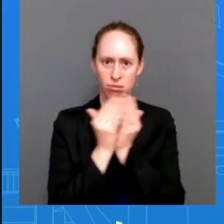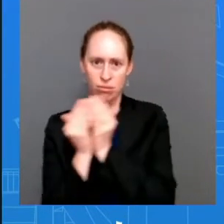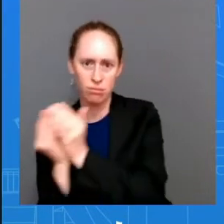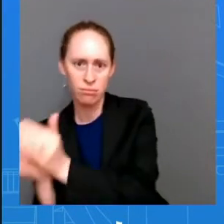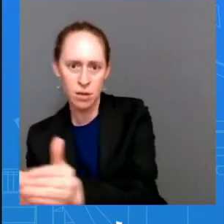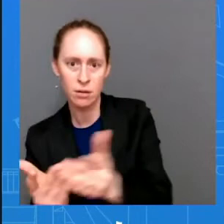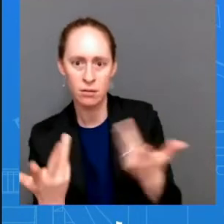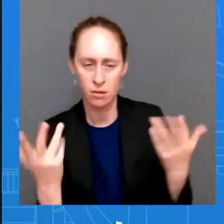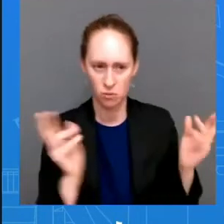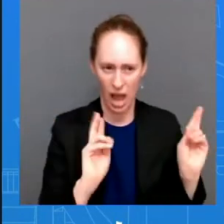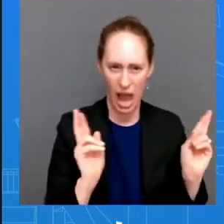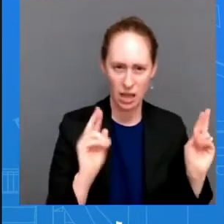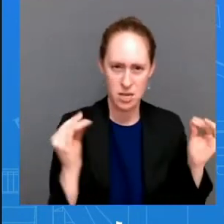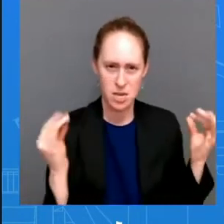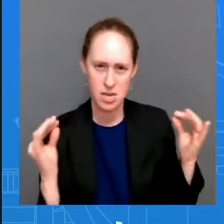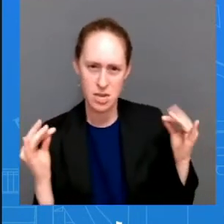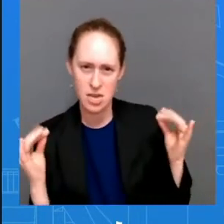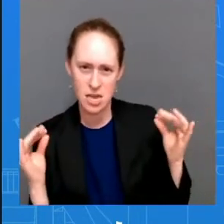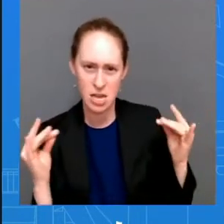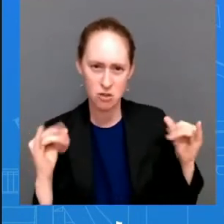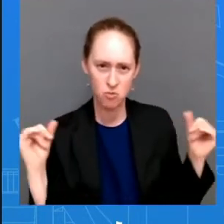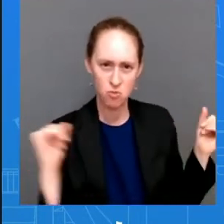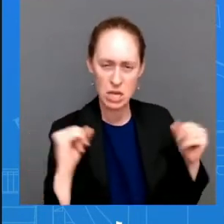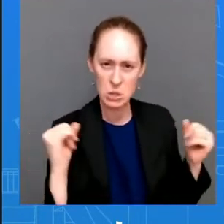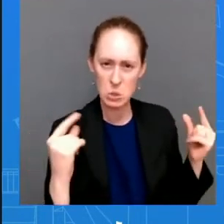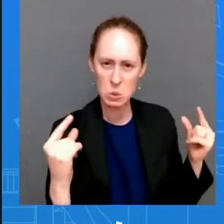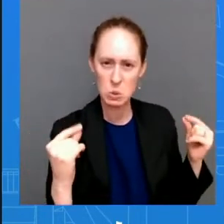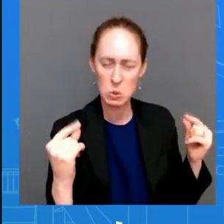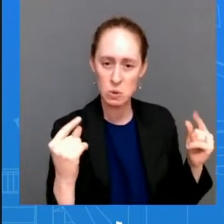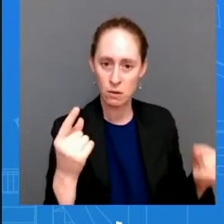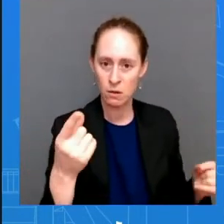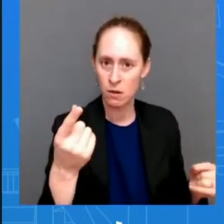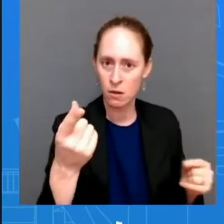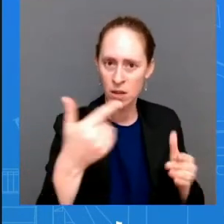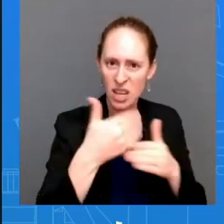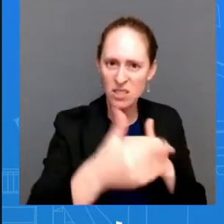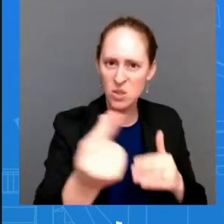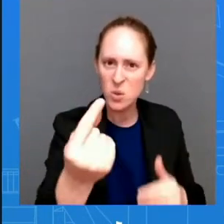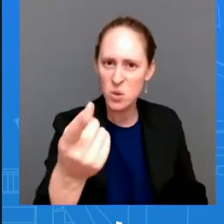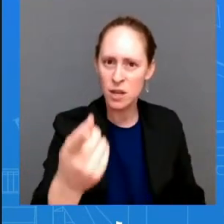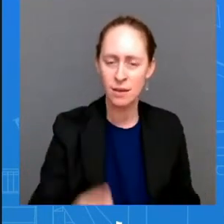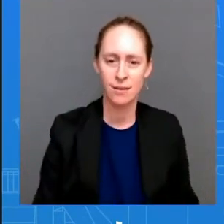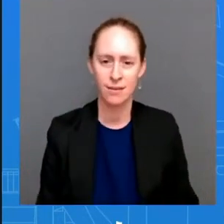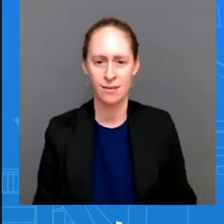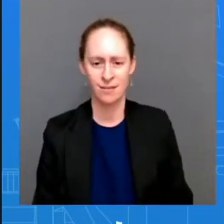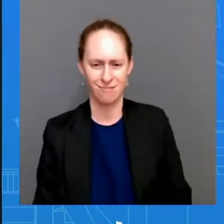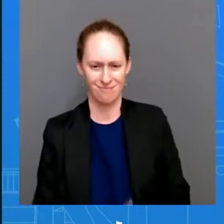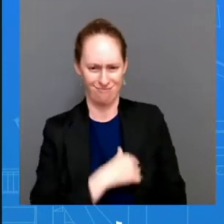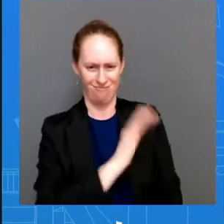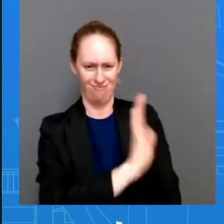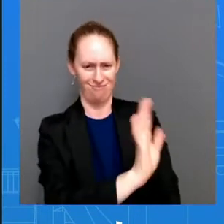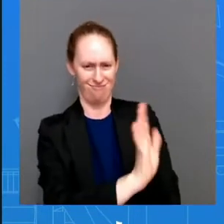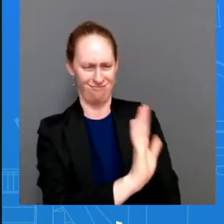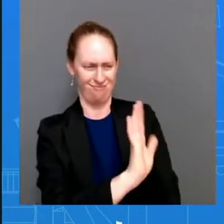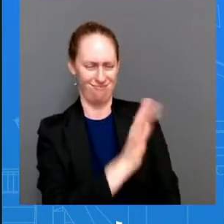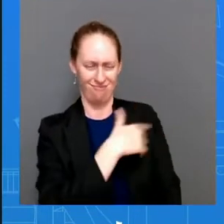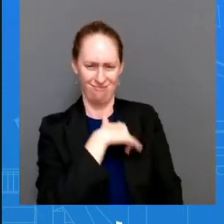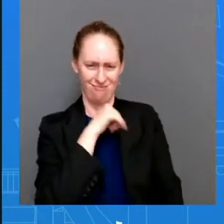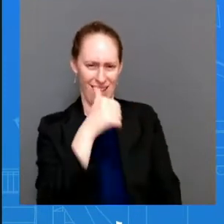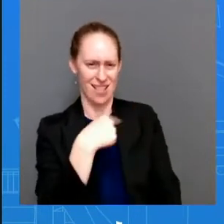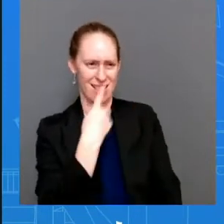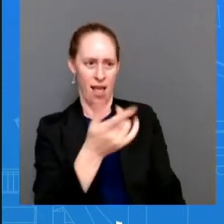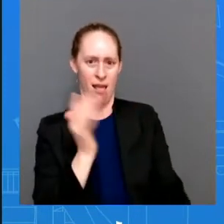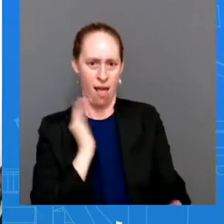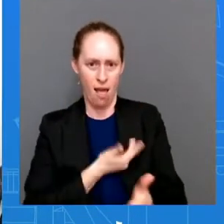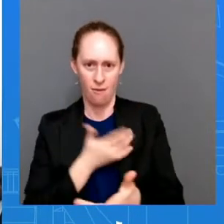lay out or go lay out any of our um you know uh any of our intelligence or or national security information from